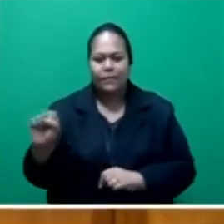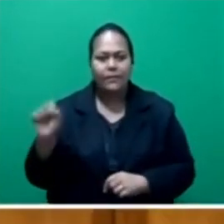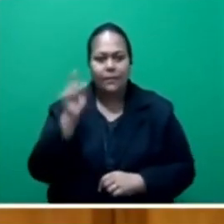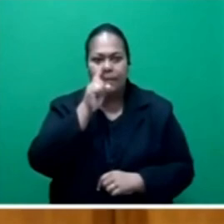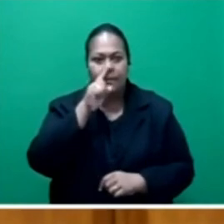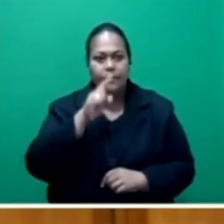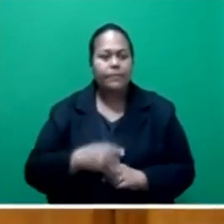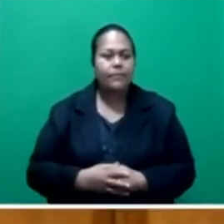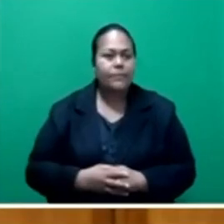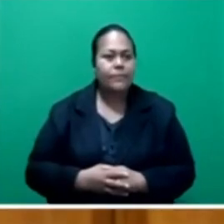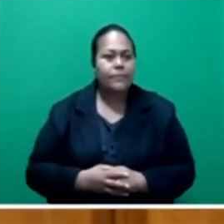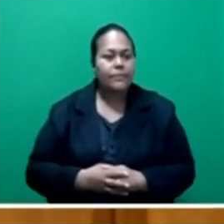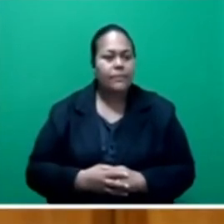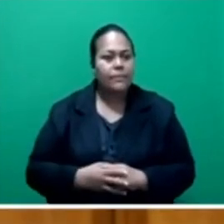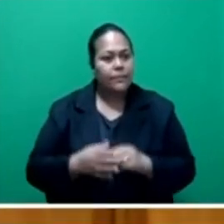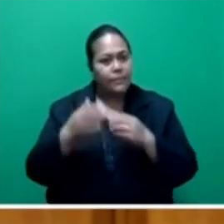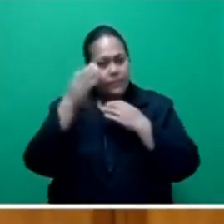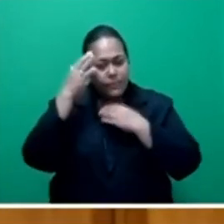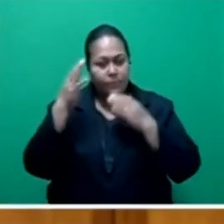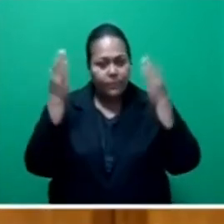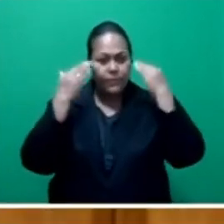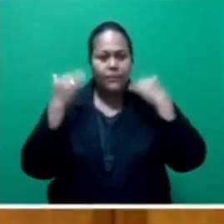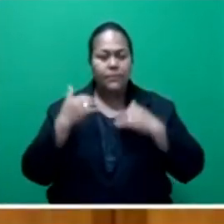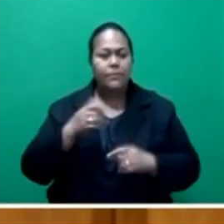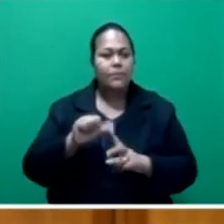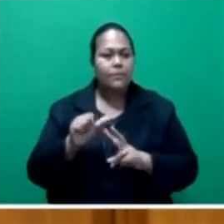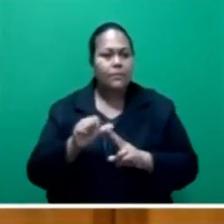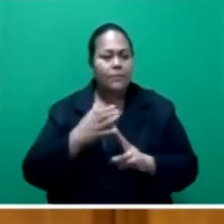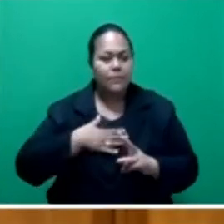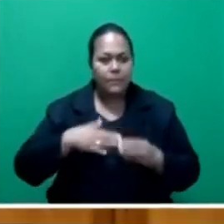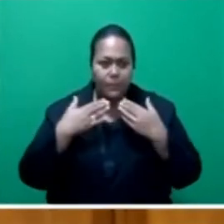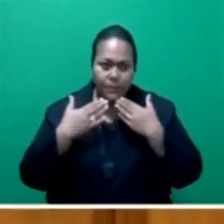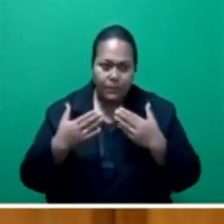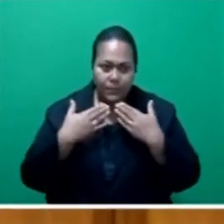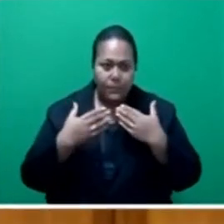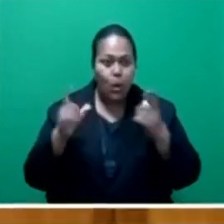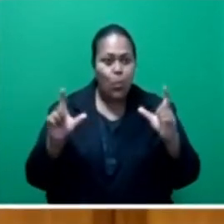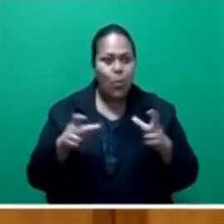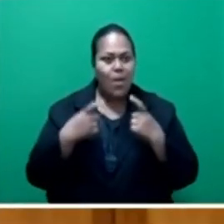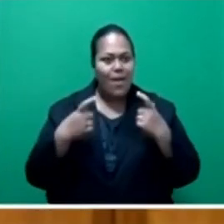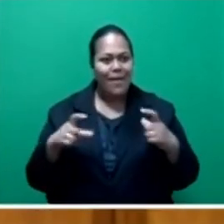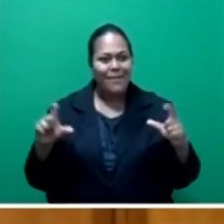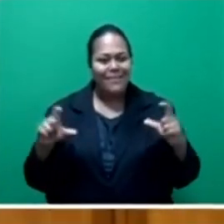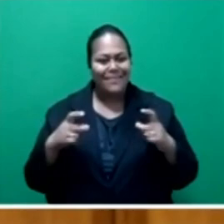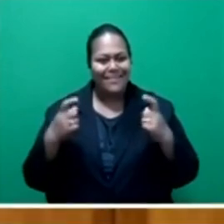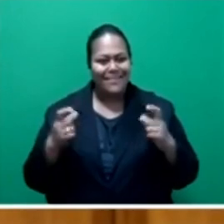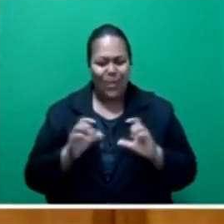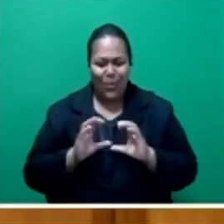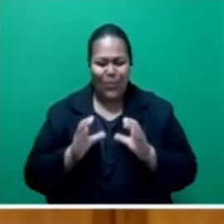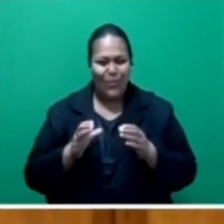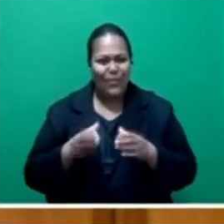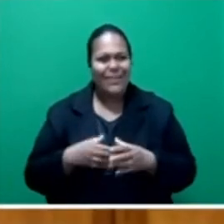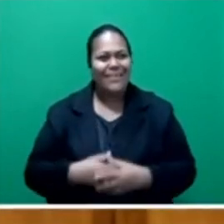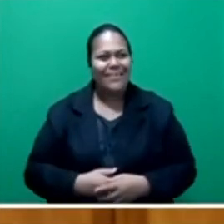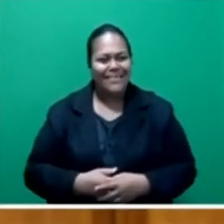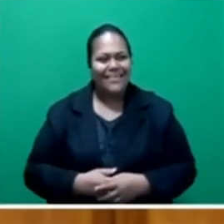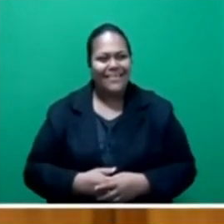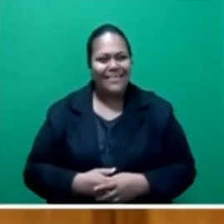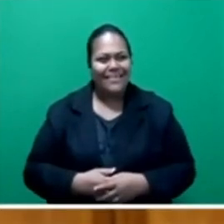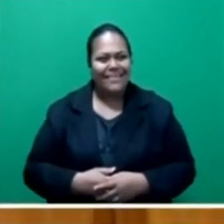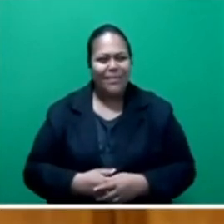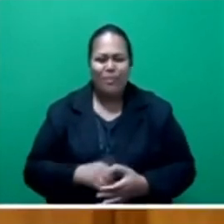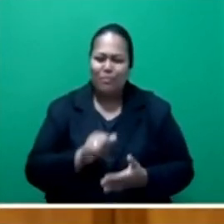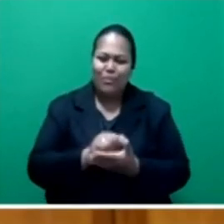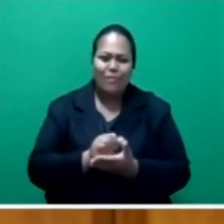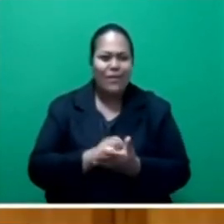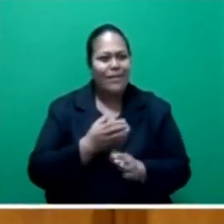Honorable speaker, I'd also like to thank the Bunyawa Choir for their specially composed song about their naita, the Itoke Trust Fund